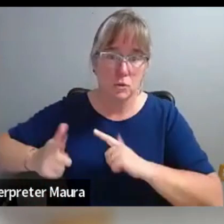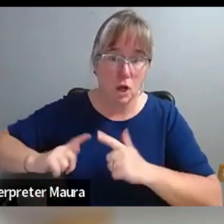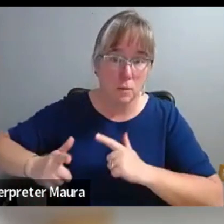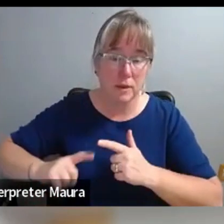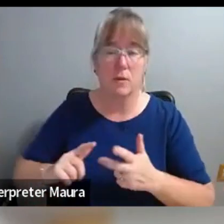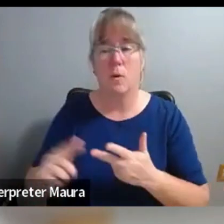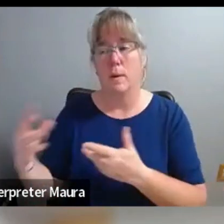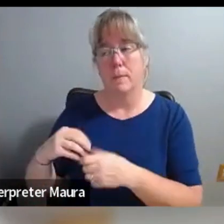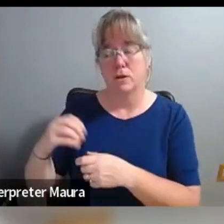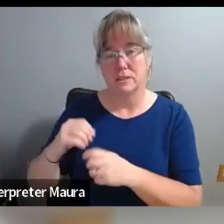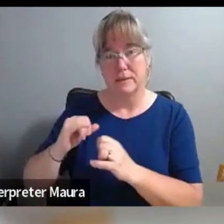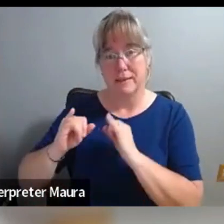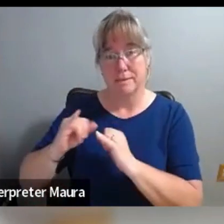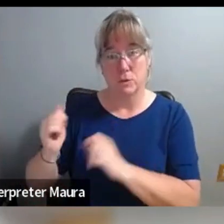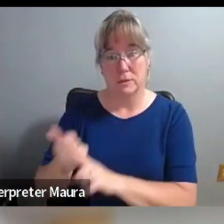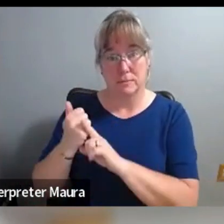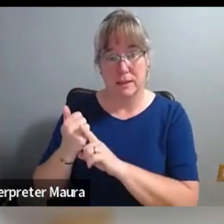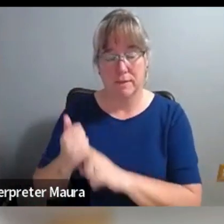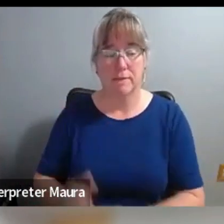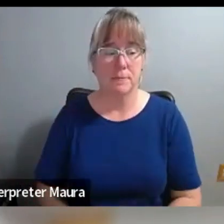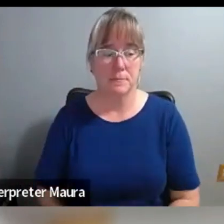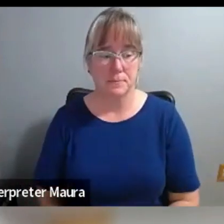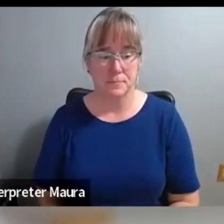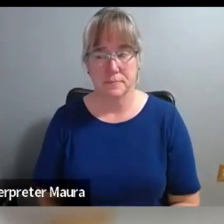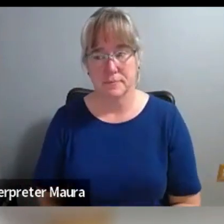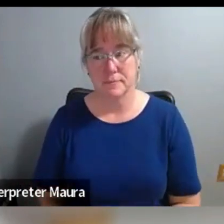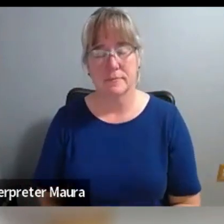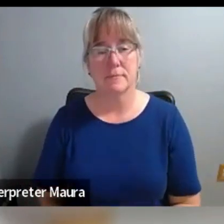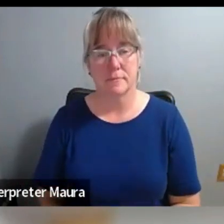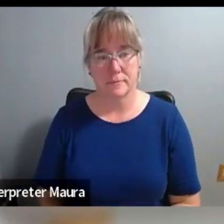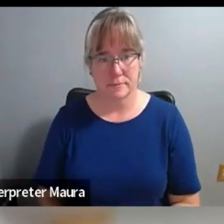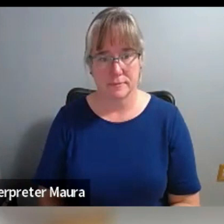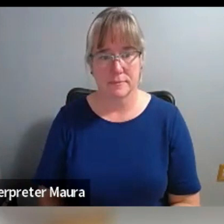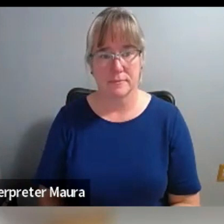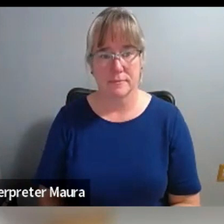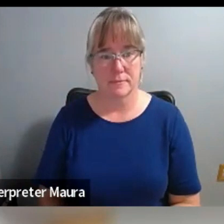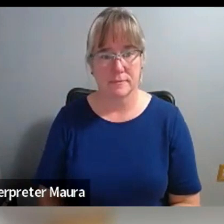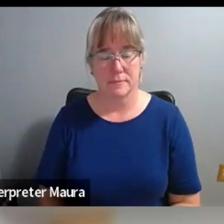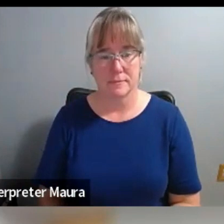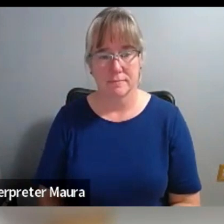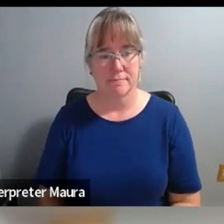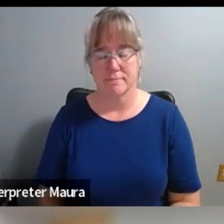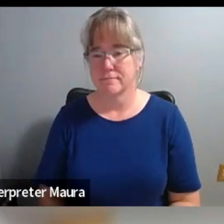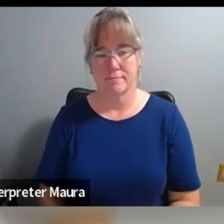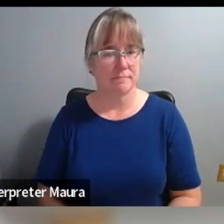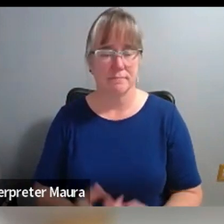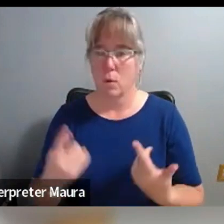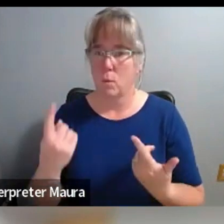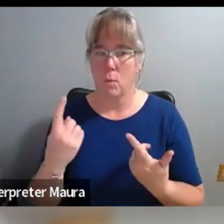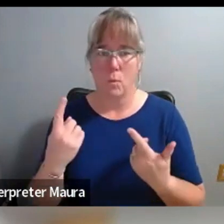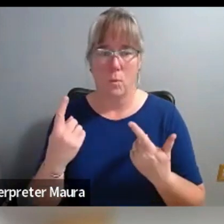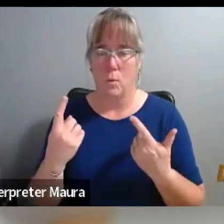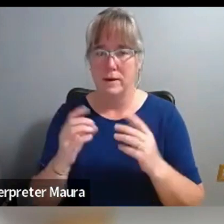in the interviews themselves. And at some point we made a, in one of our teen